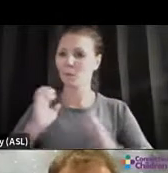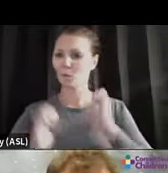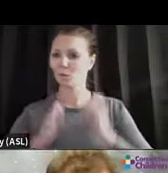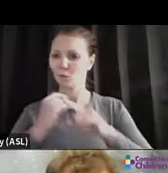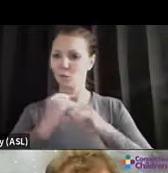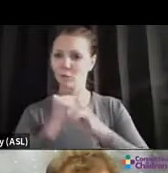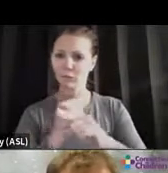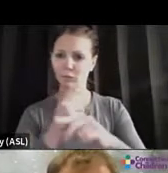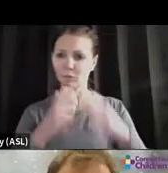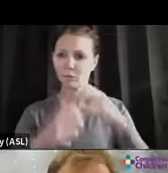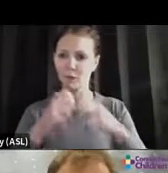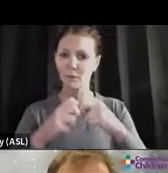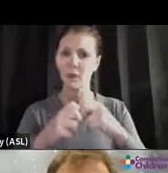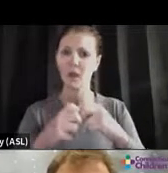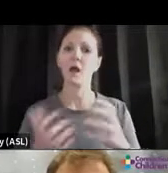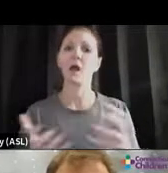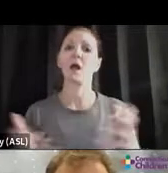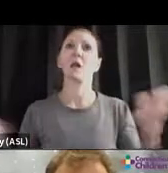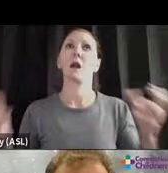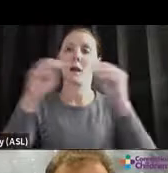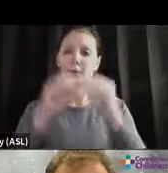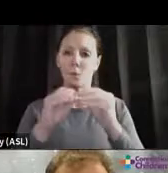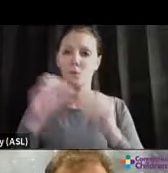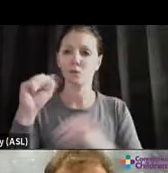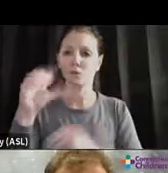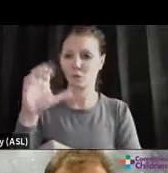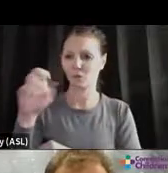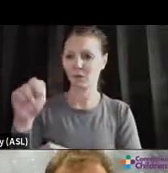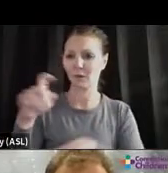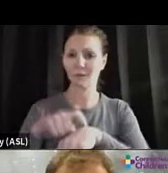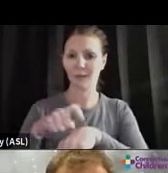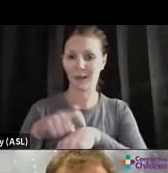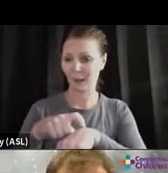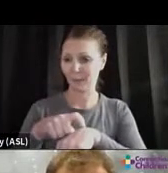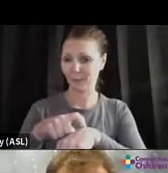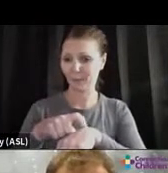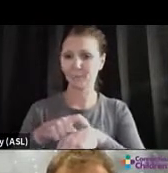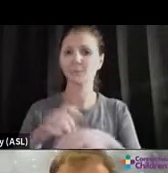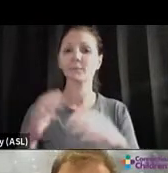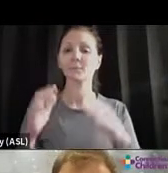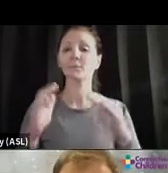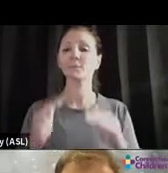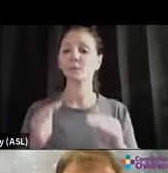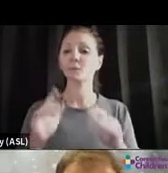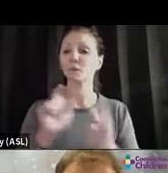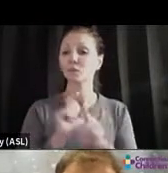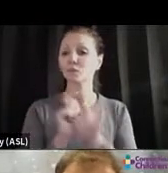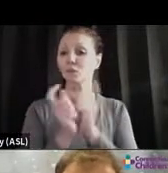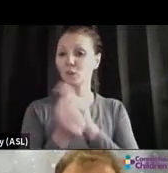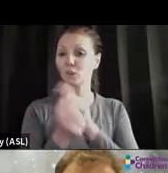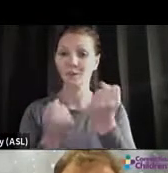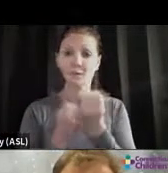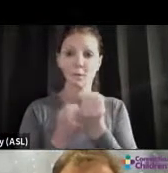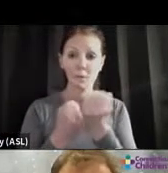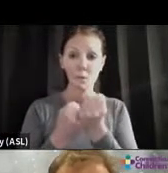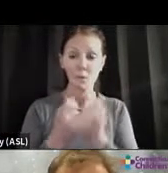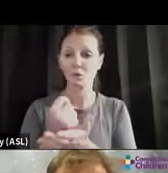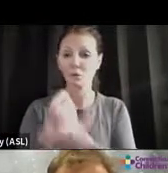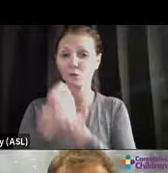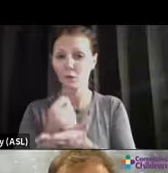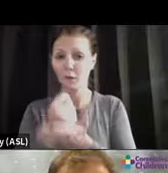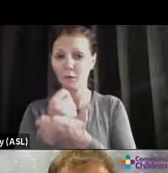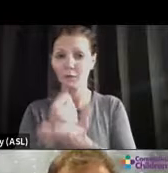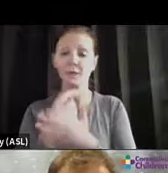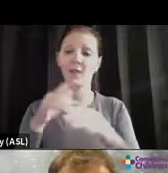time for better or for worse. Now, there's also been changes in support and treatments, access to things like therapies, medication,